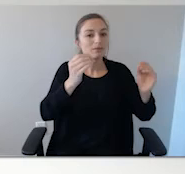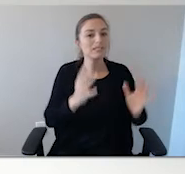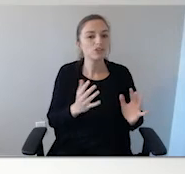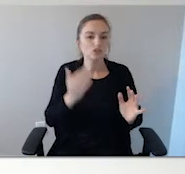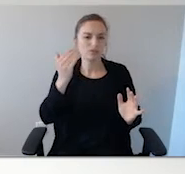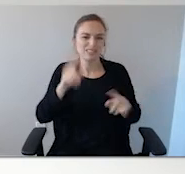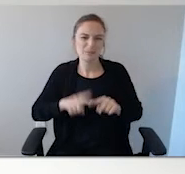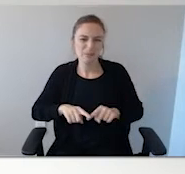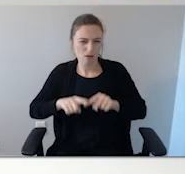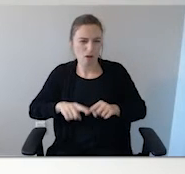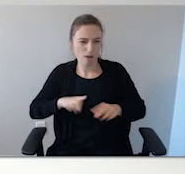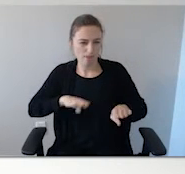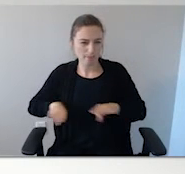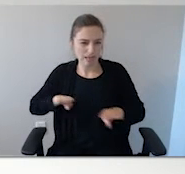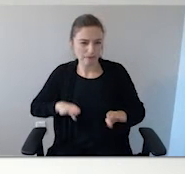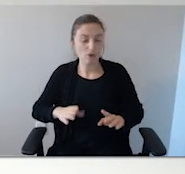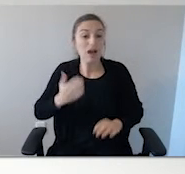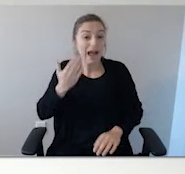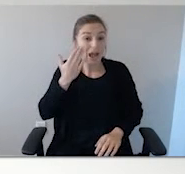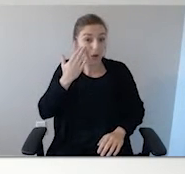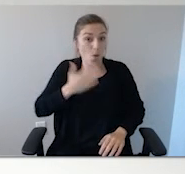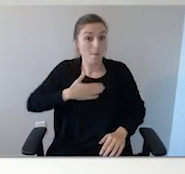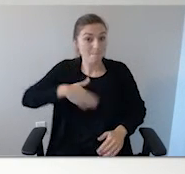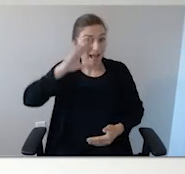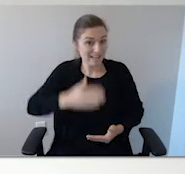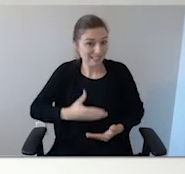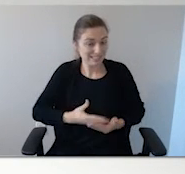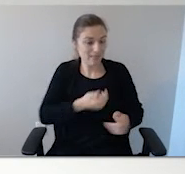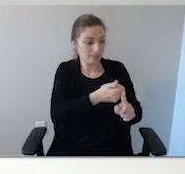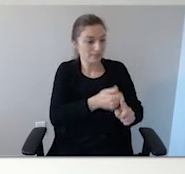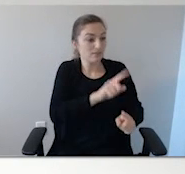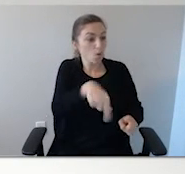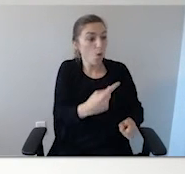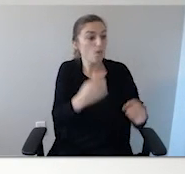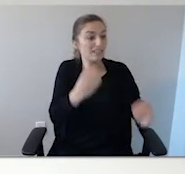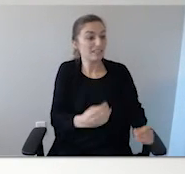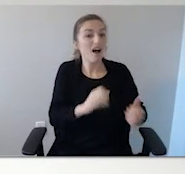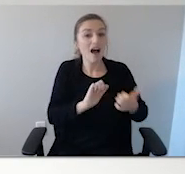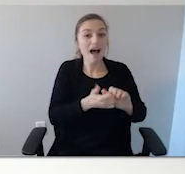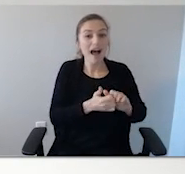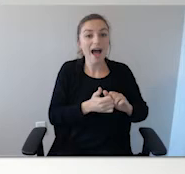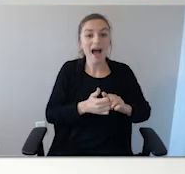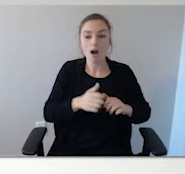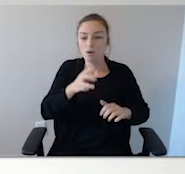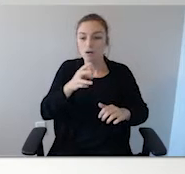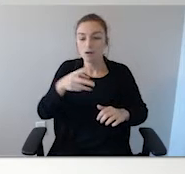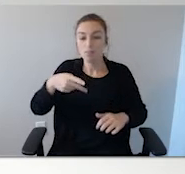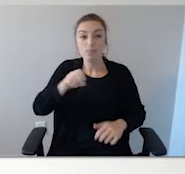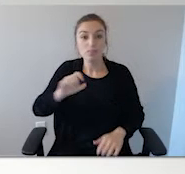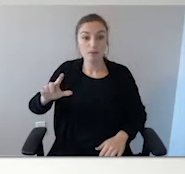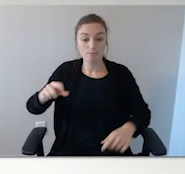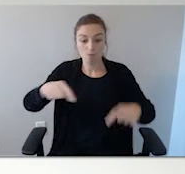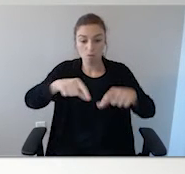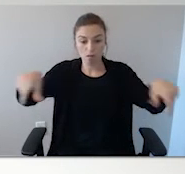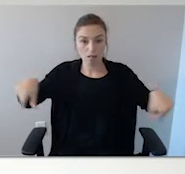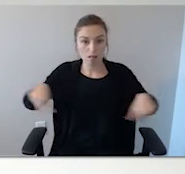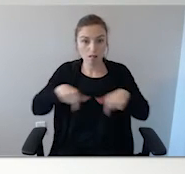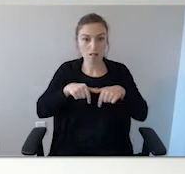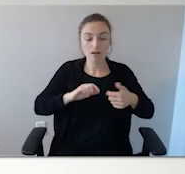depending on the child's behavior, I know with my son, they only taught him to get to the side of the pool. What's the problem with that?